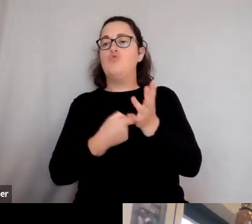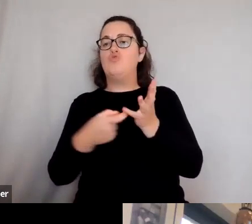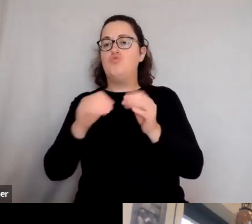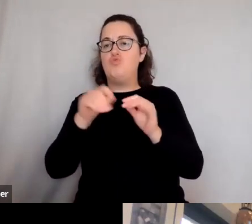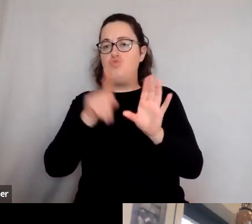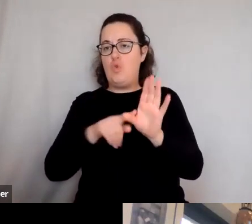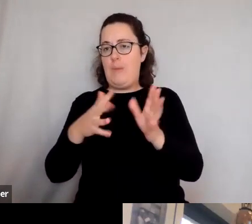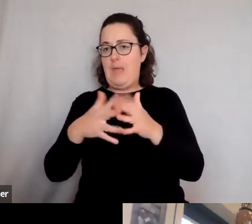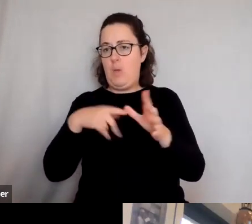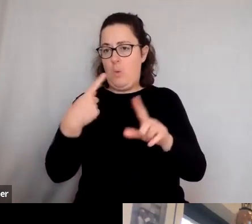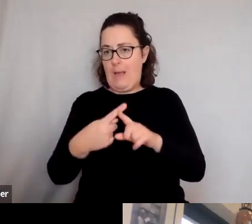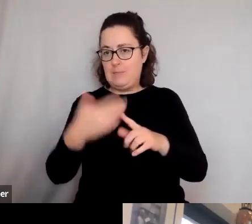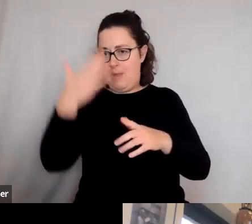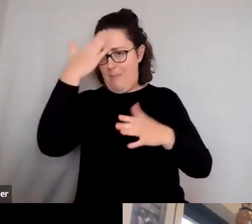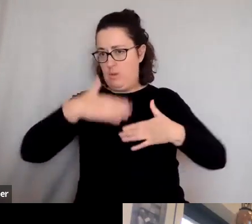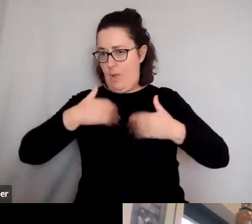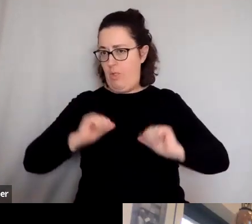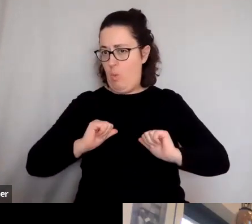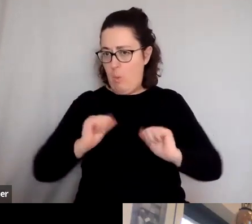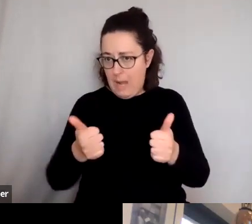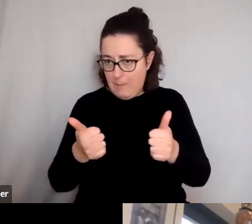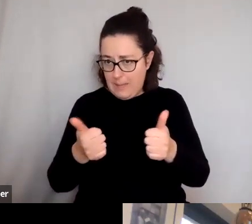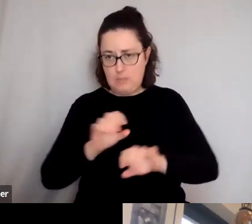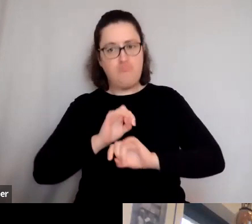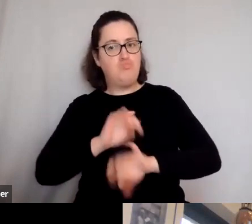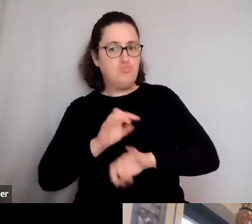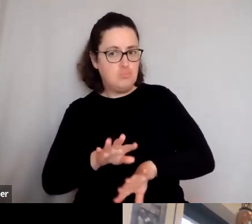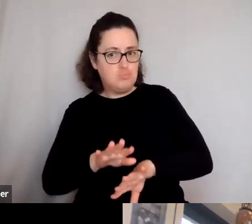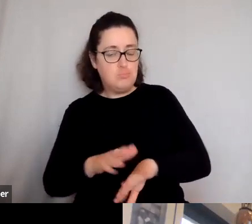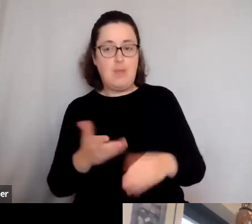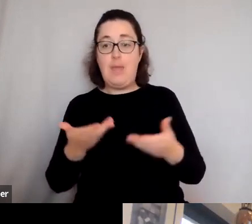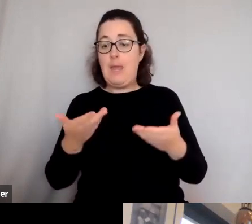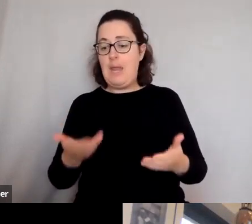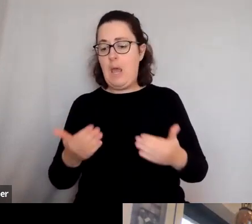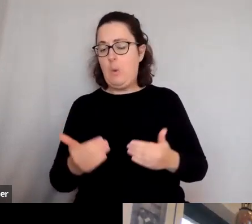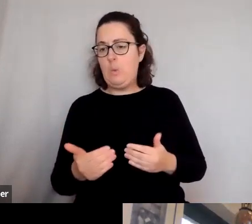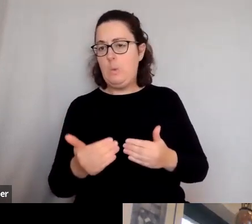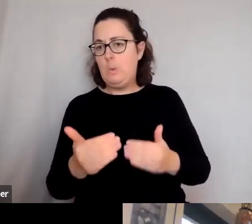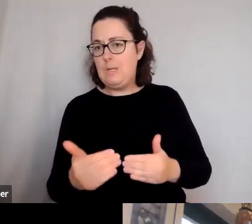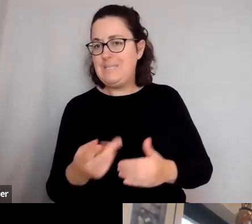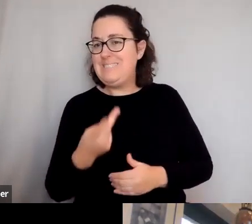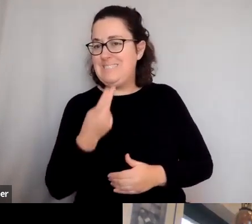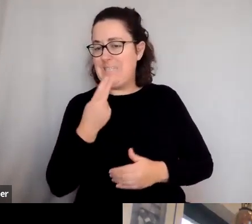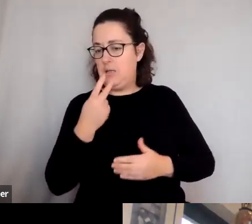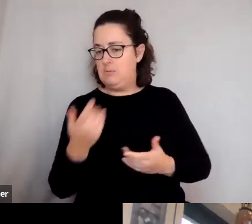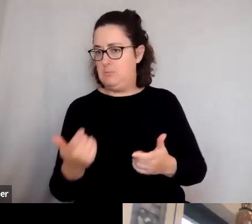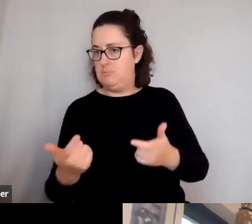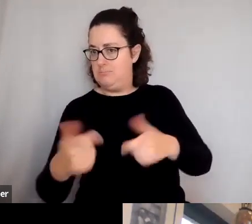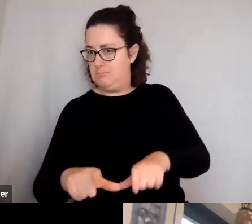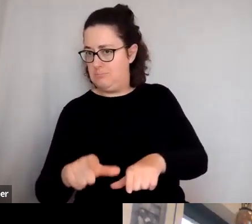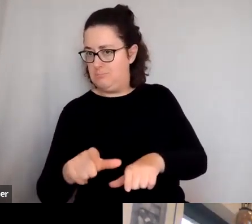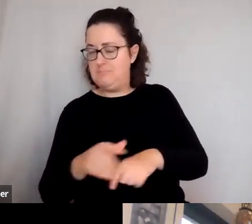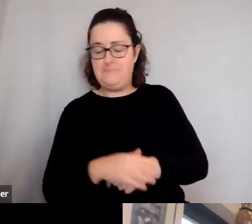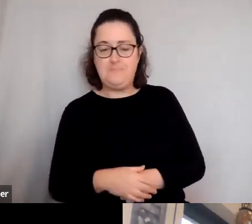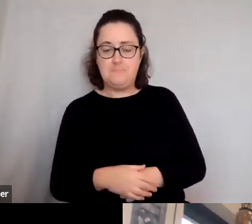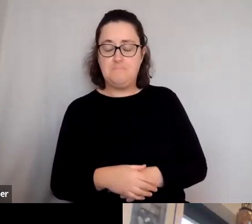-being during this very difficult time. And now that we're entering a kind of second lockdown, we are delighted to